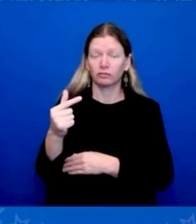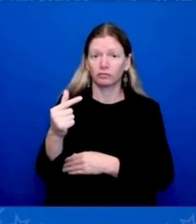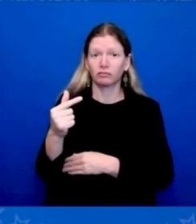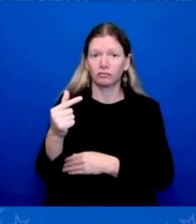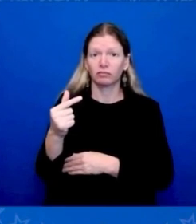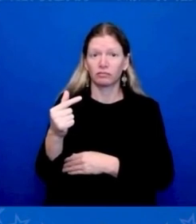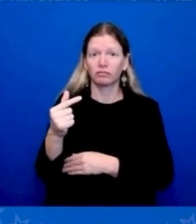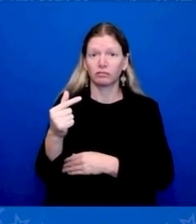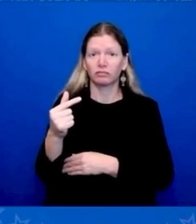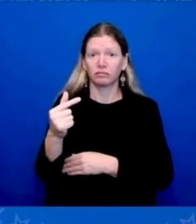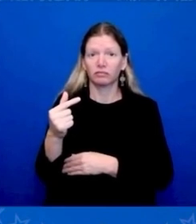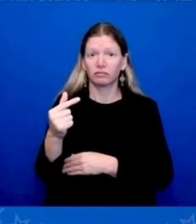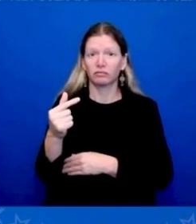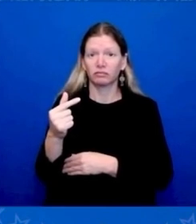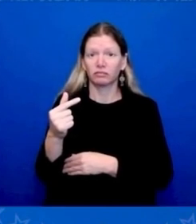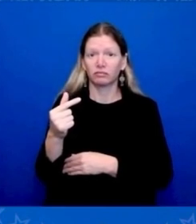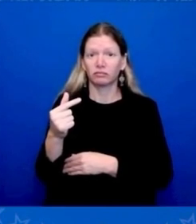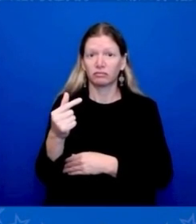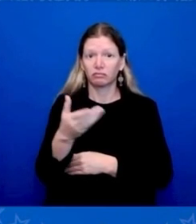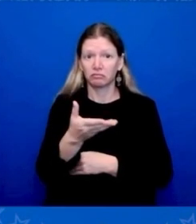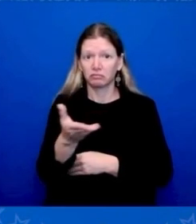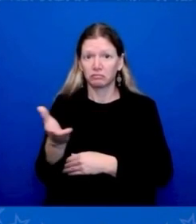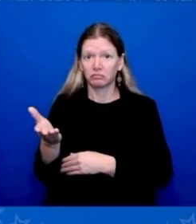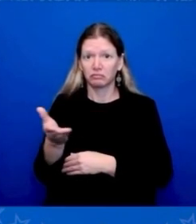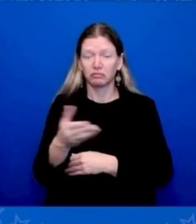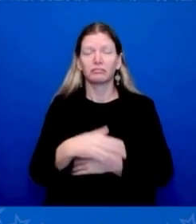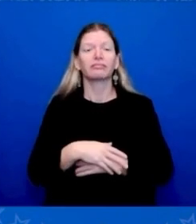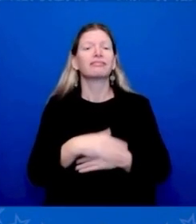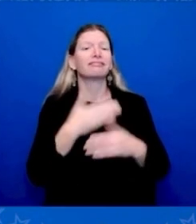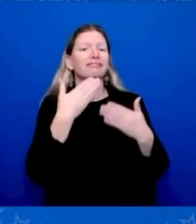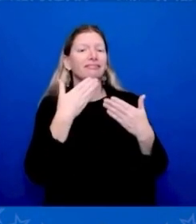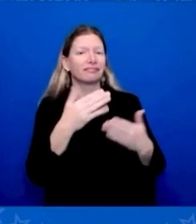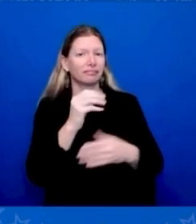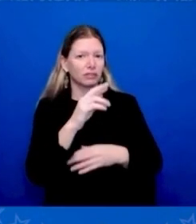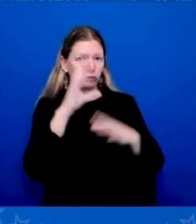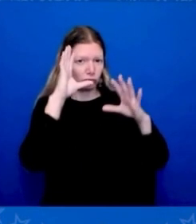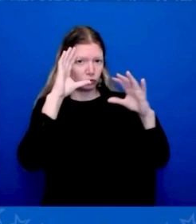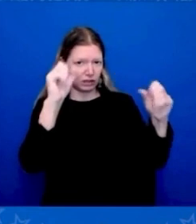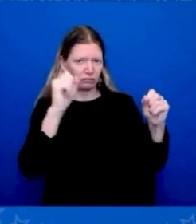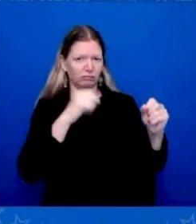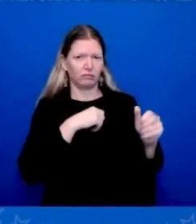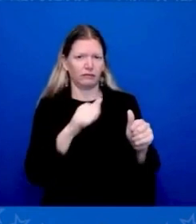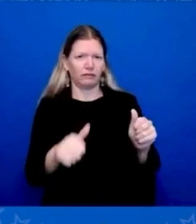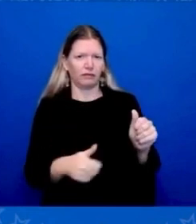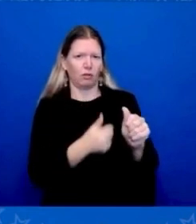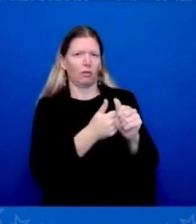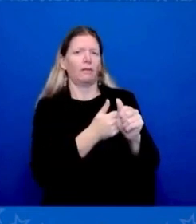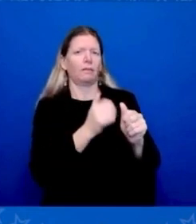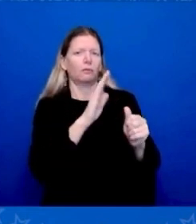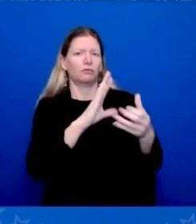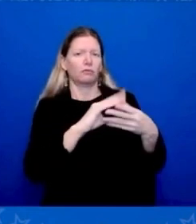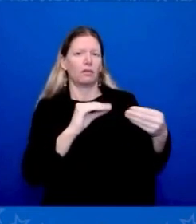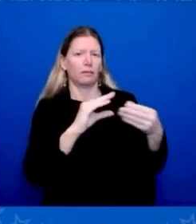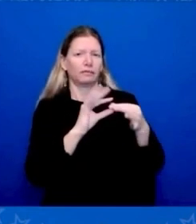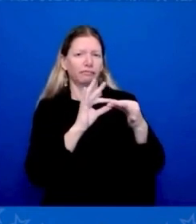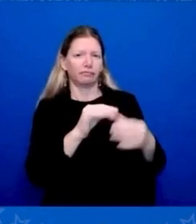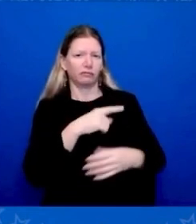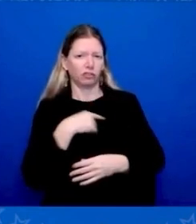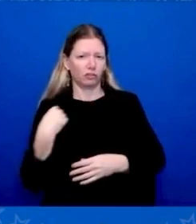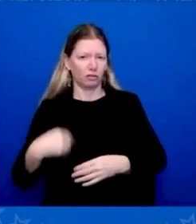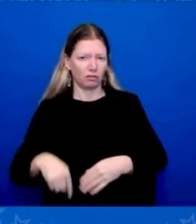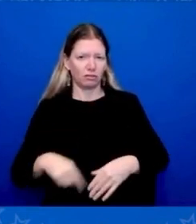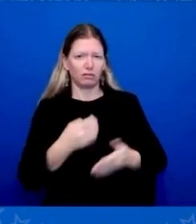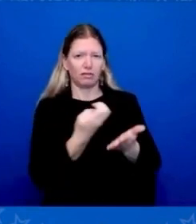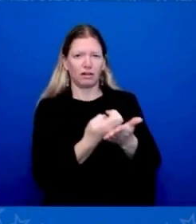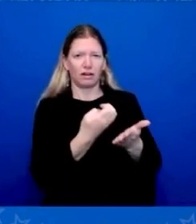Mr. President, following up on your comments on China and the economy, you recently called China's economy a ticking time bomb.